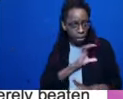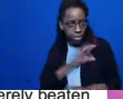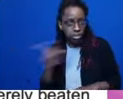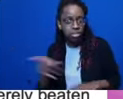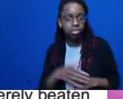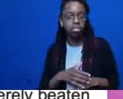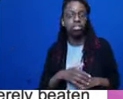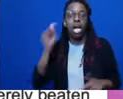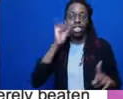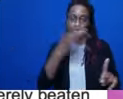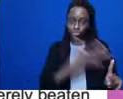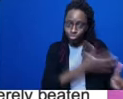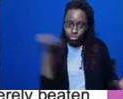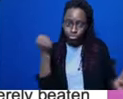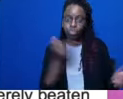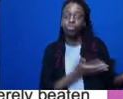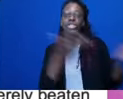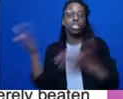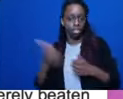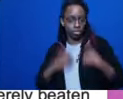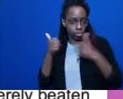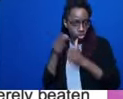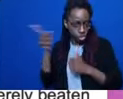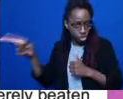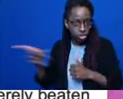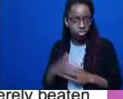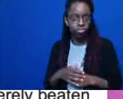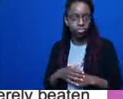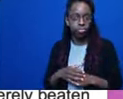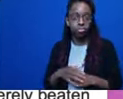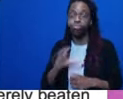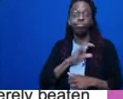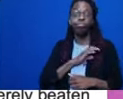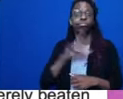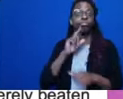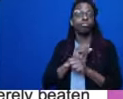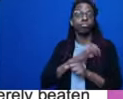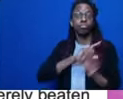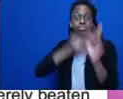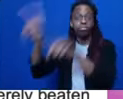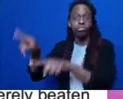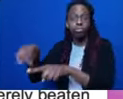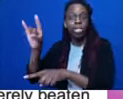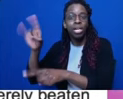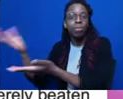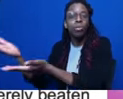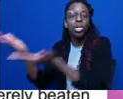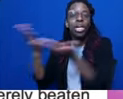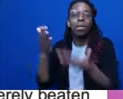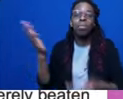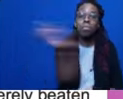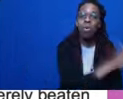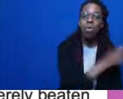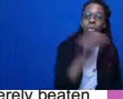cops went to the other cops house to get her to bring her back home. So clearly it's some things were happening in the, in the